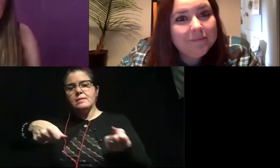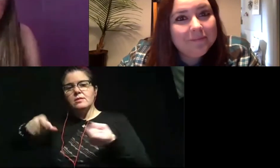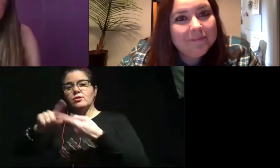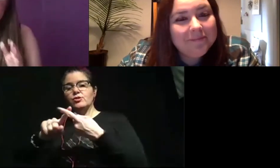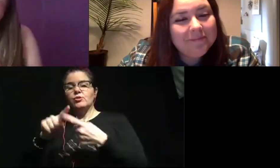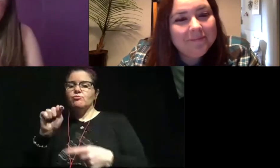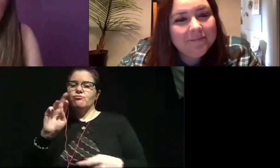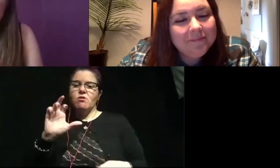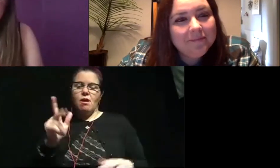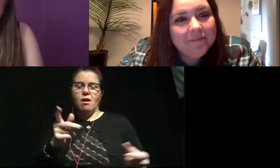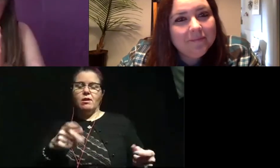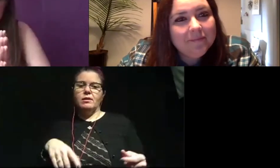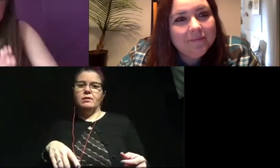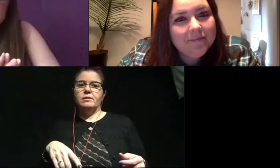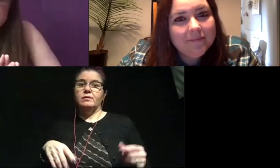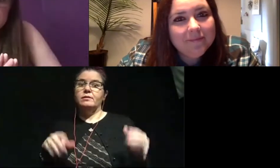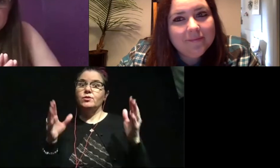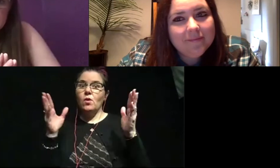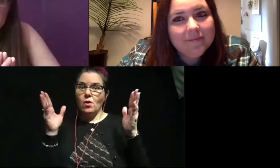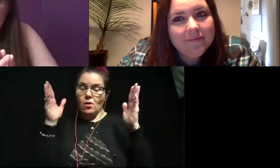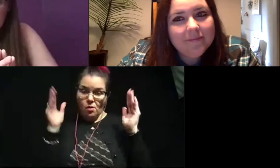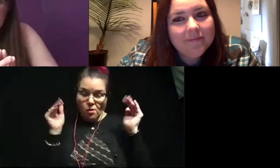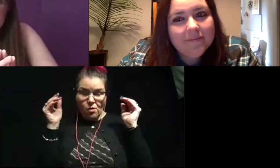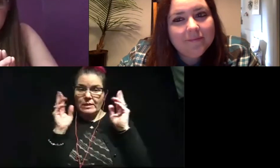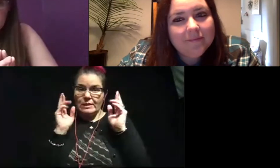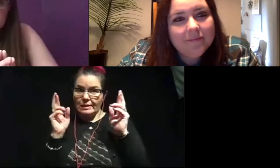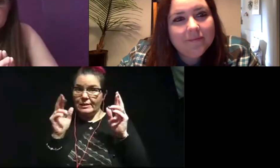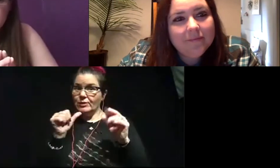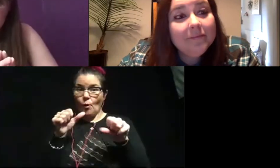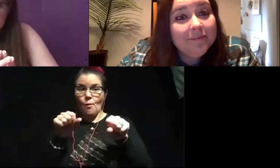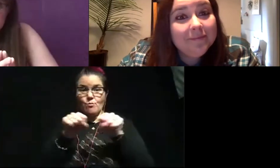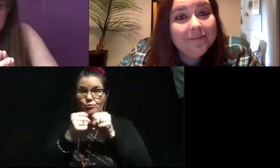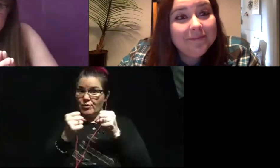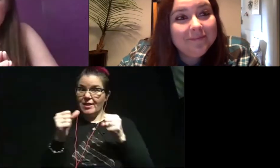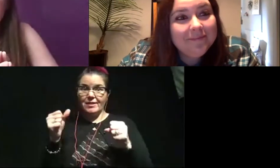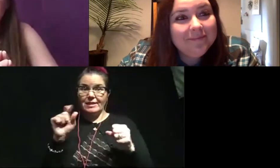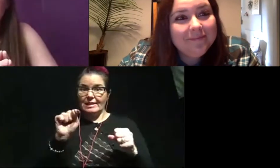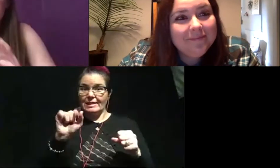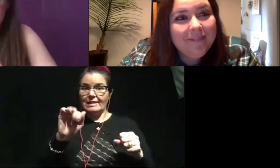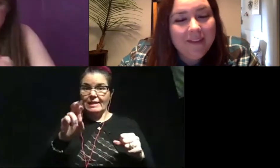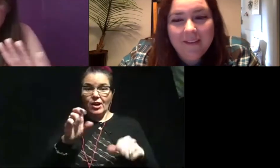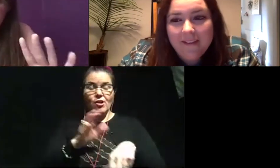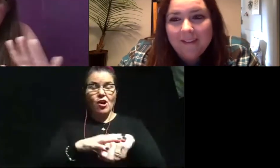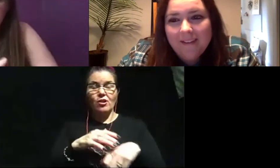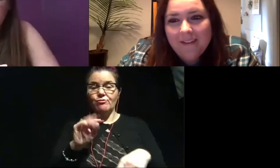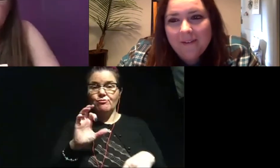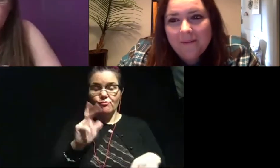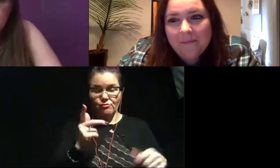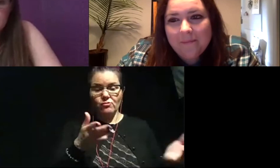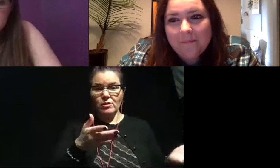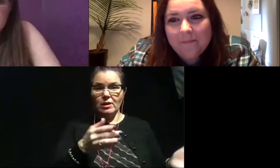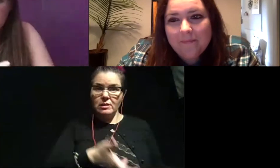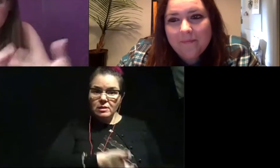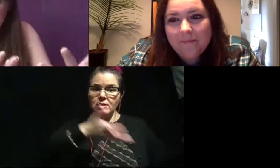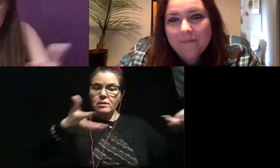And then you really hope with every fiber of your being, you don't break any tires on your truck and you get that fossil where